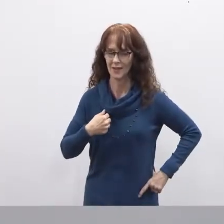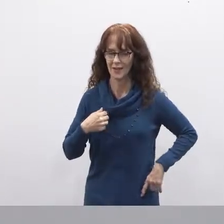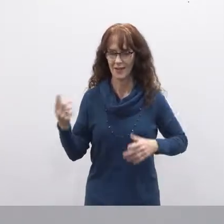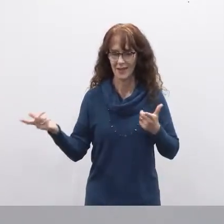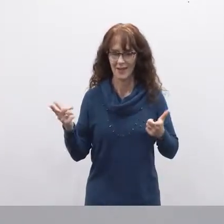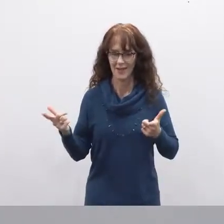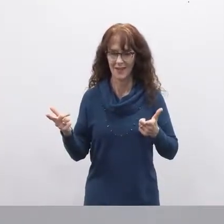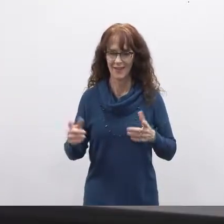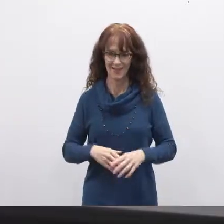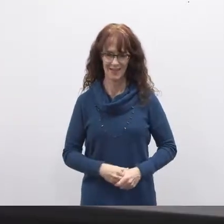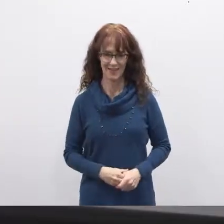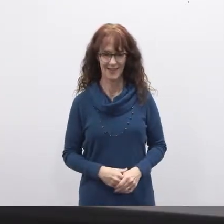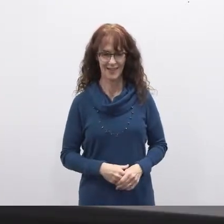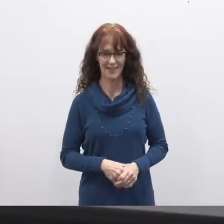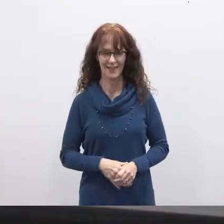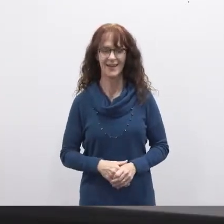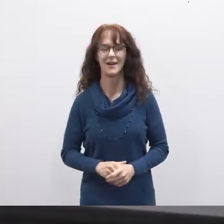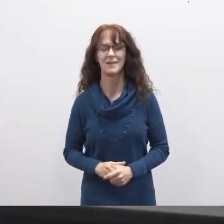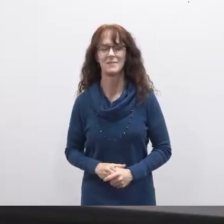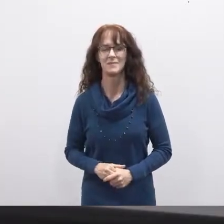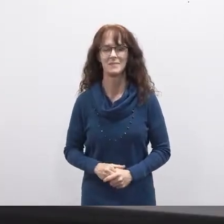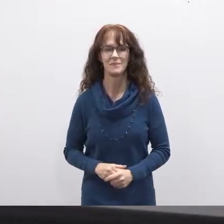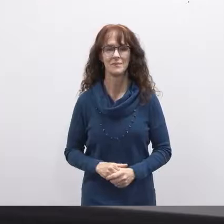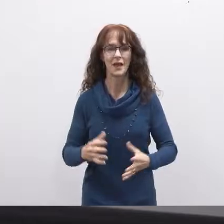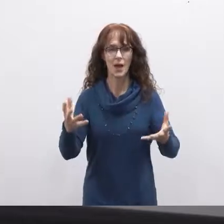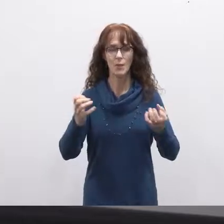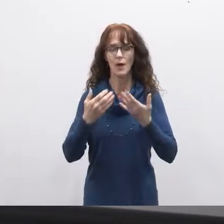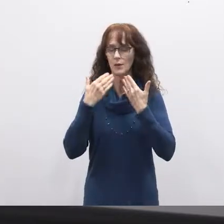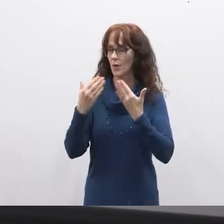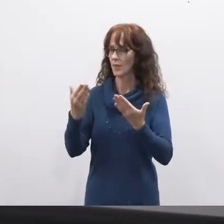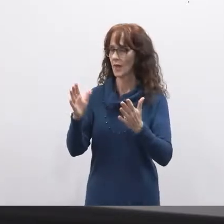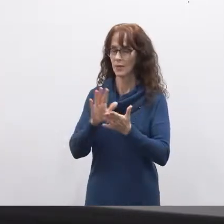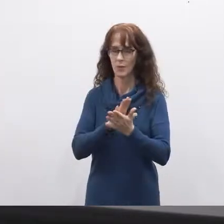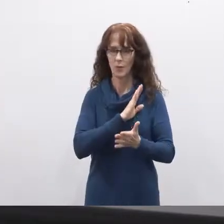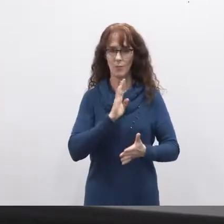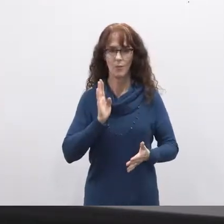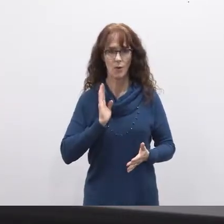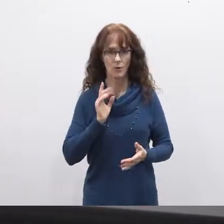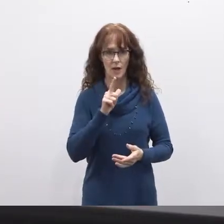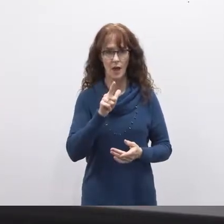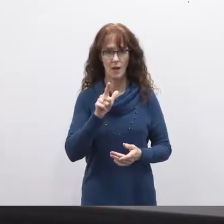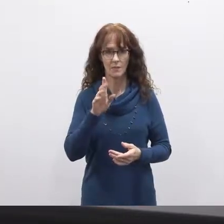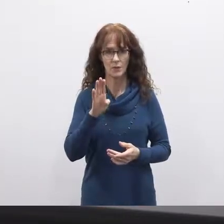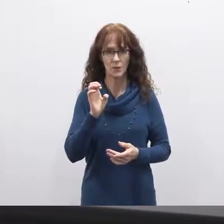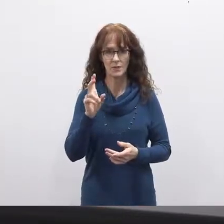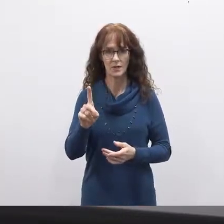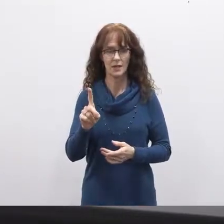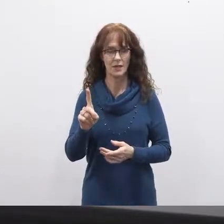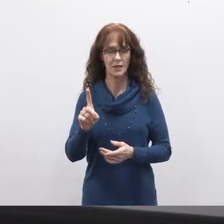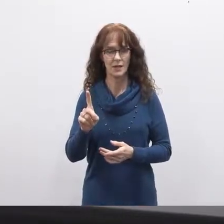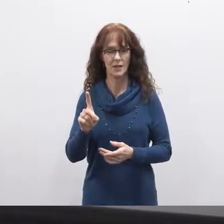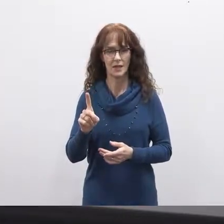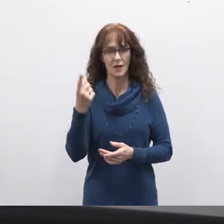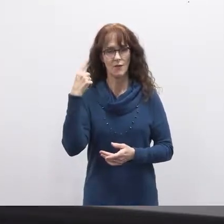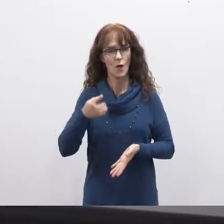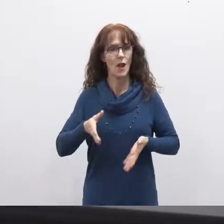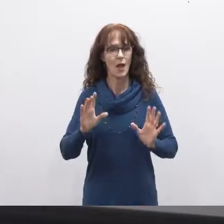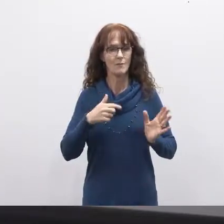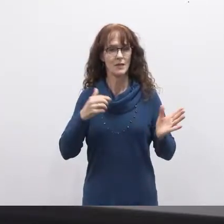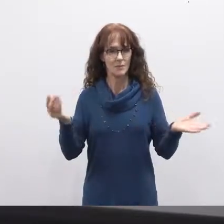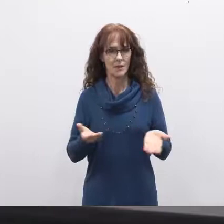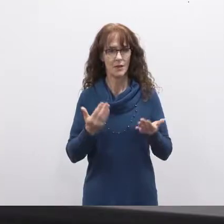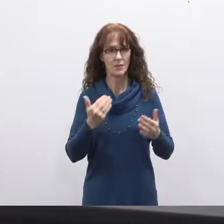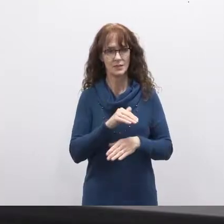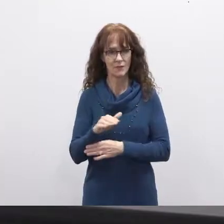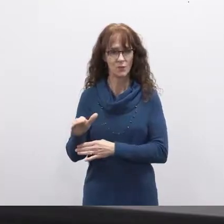debate okay i want to thank the school board and long beach unified school district for allowing me to be here